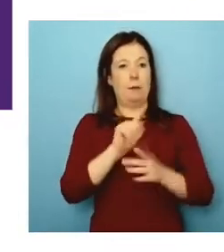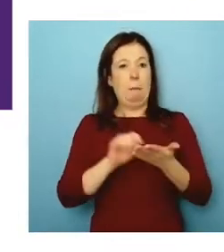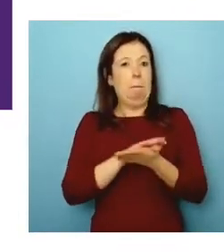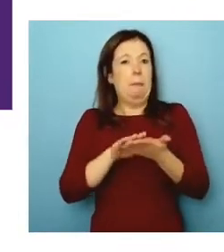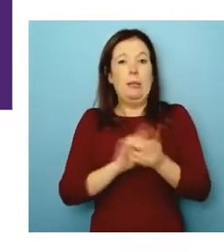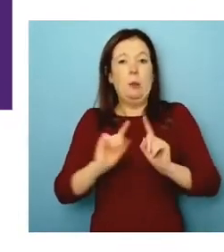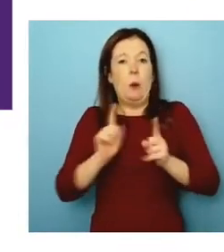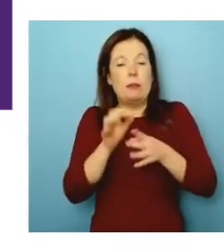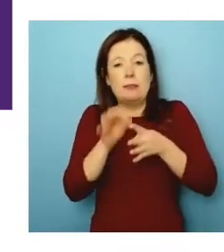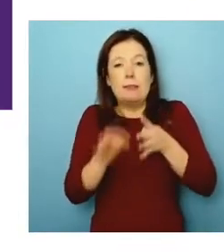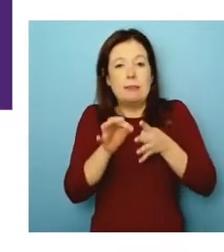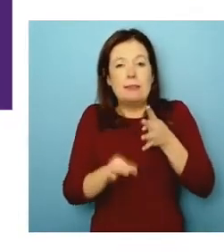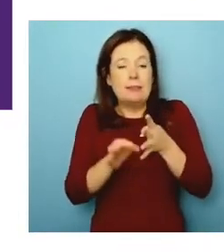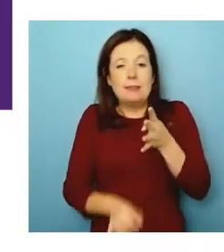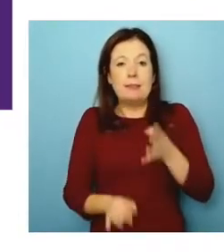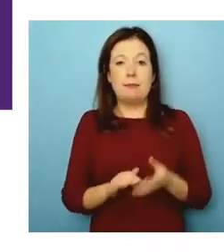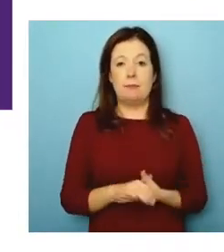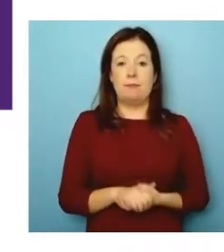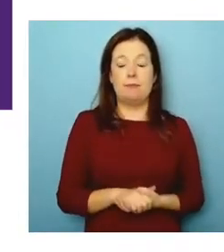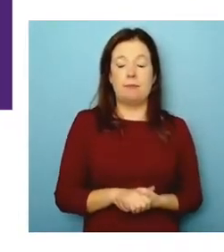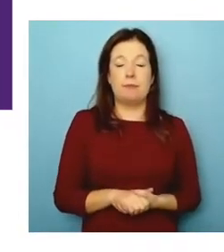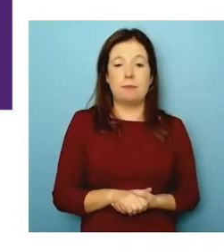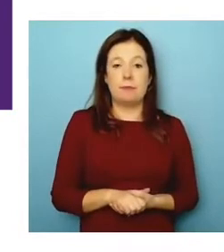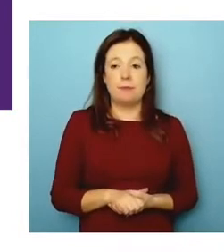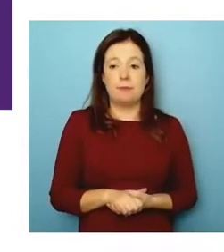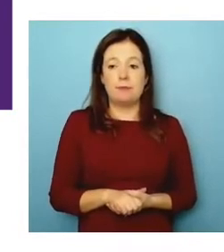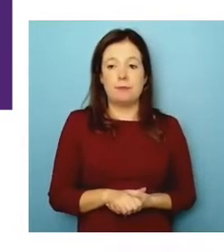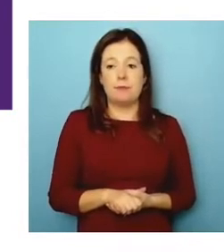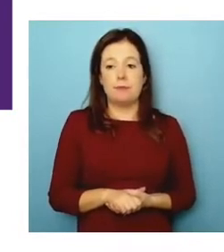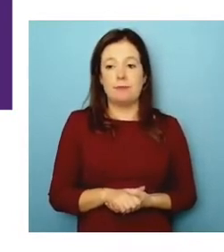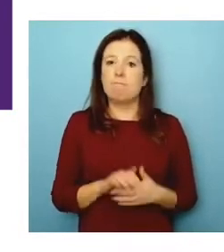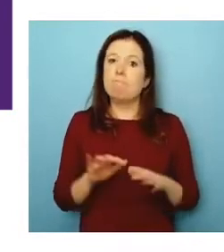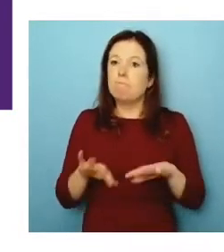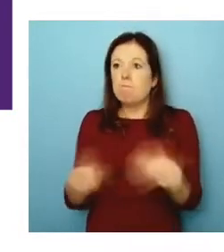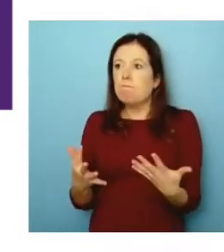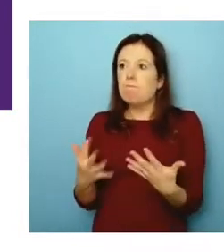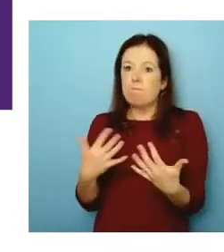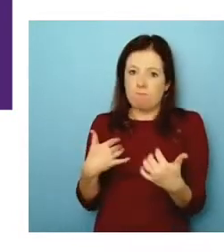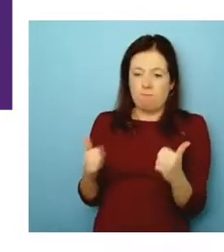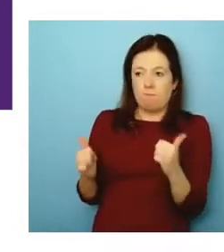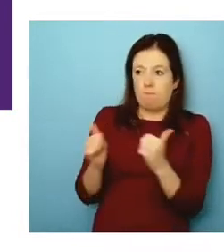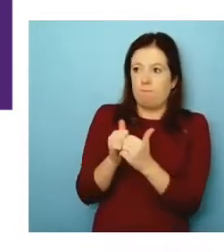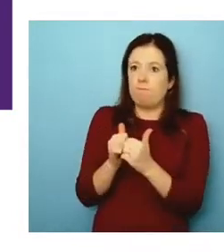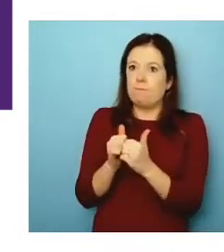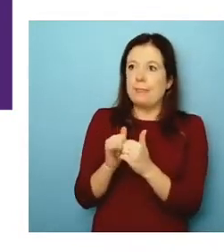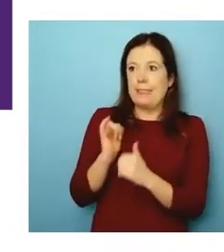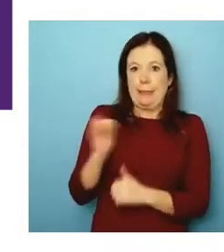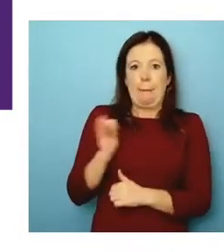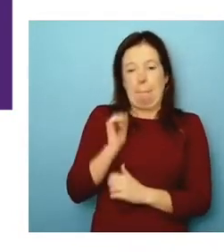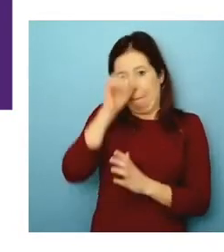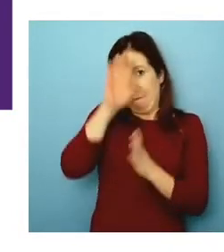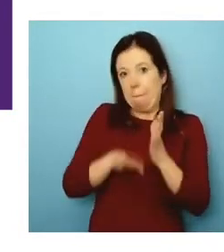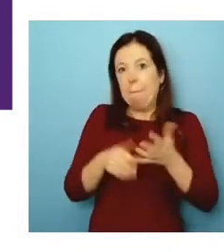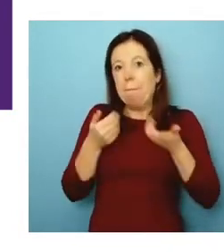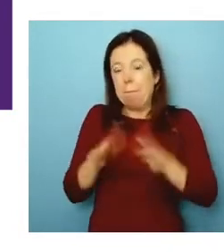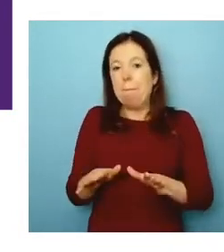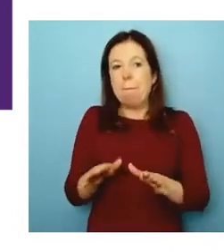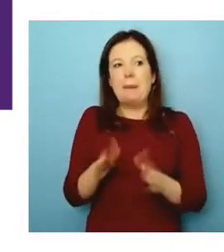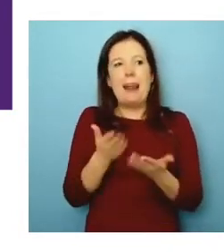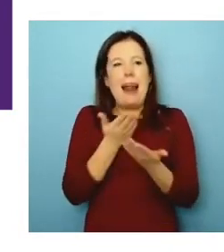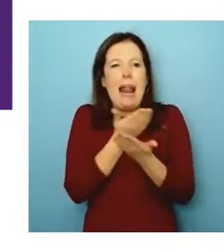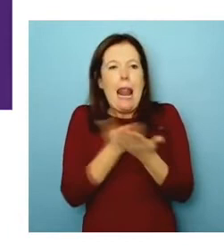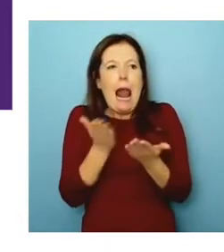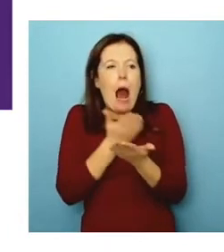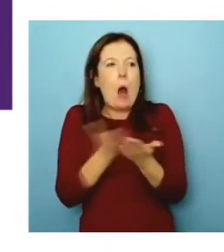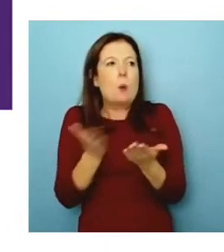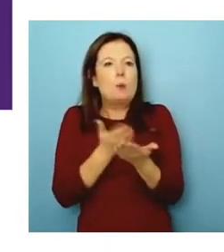Yeah. And, you know, I absolutely chime with that experience. And, know, this thing of language, you know, I work